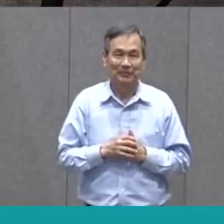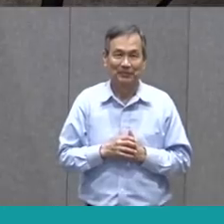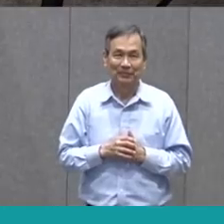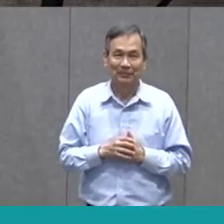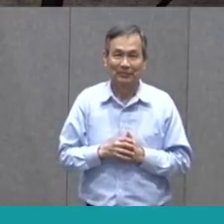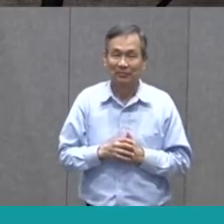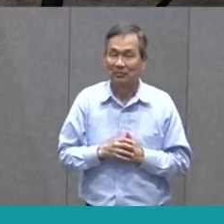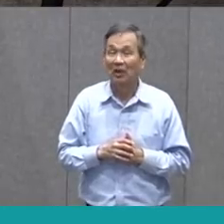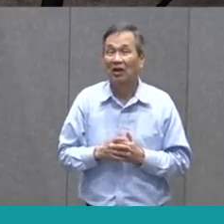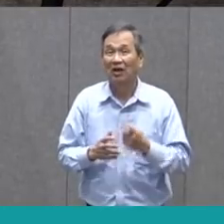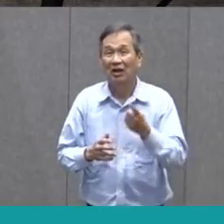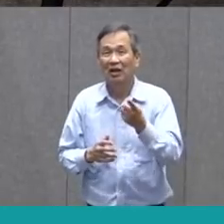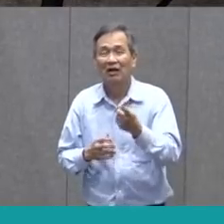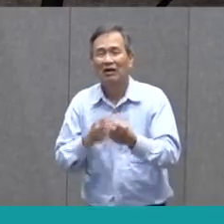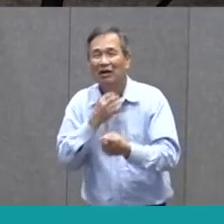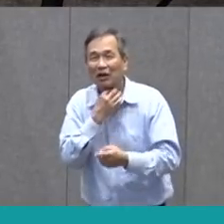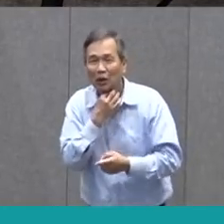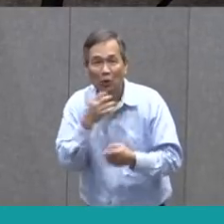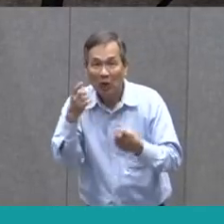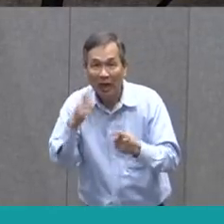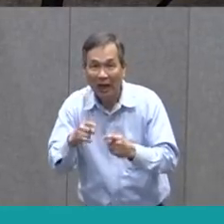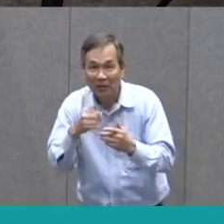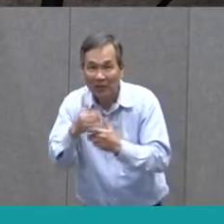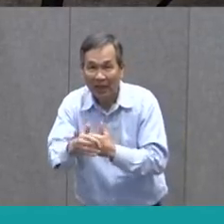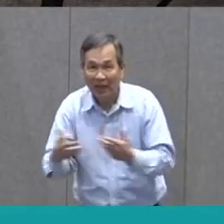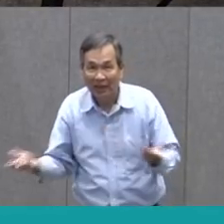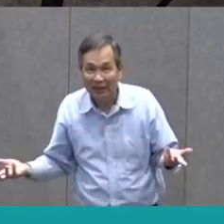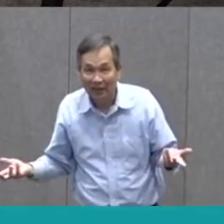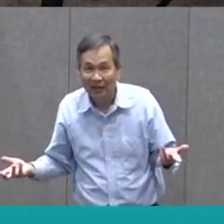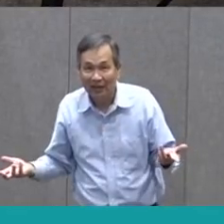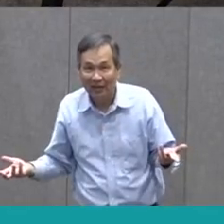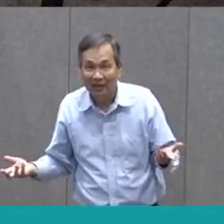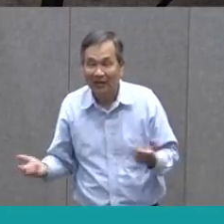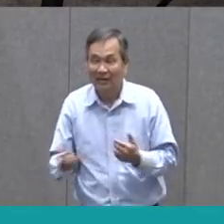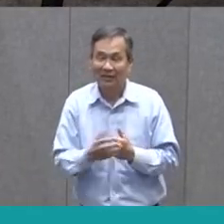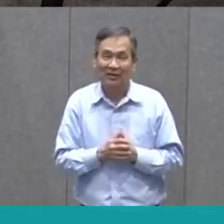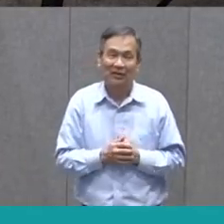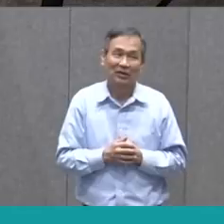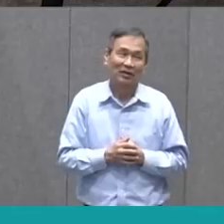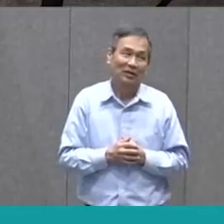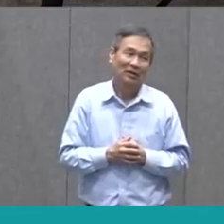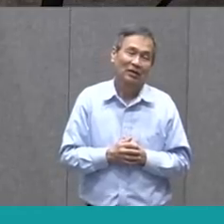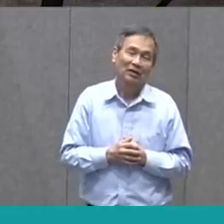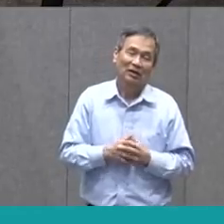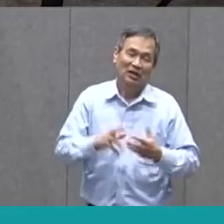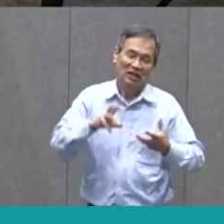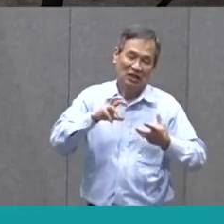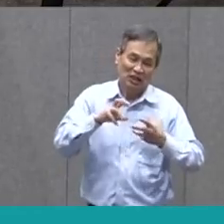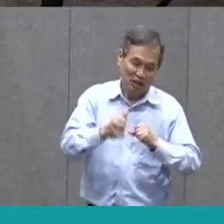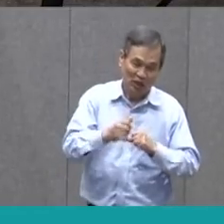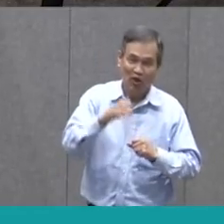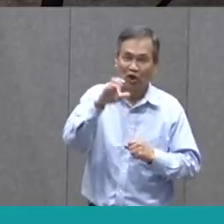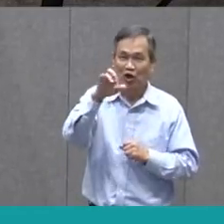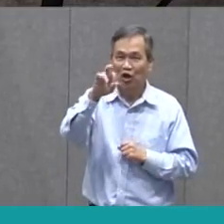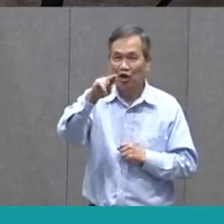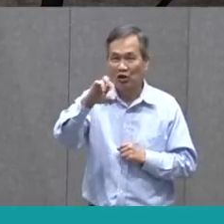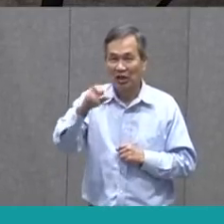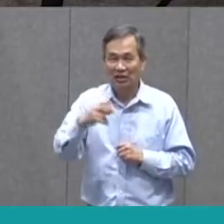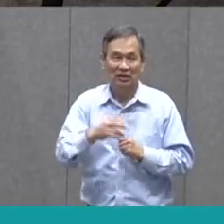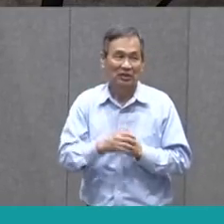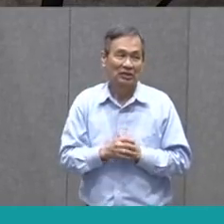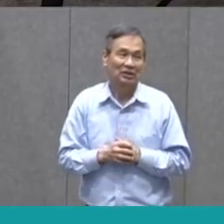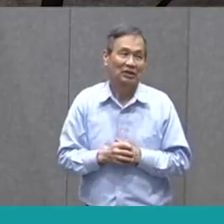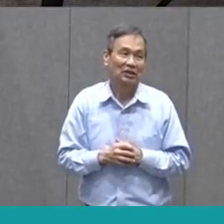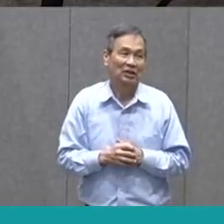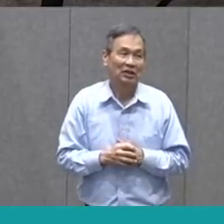I don't, I'm kind of curious to see what happens next. Crunch. The pain